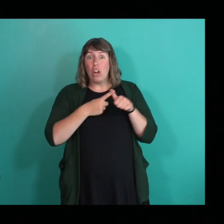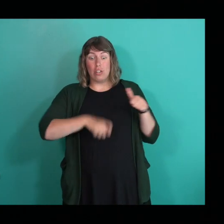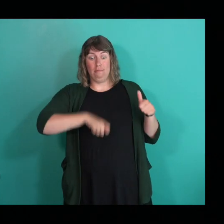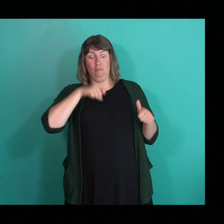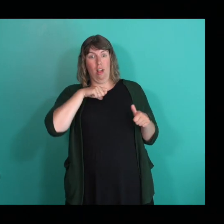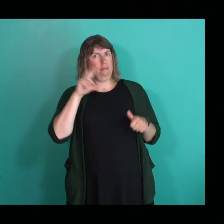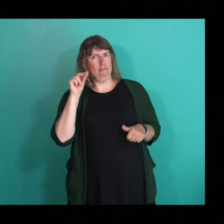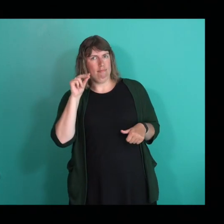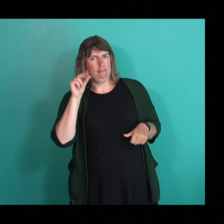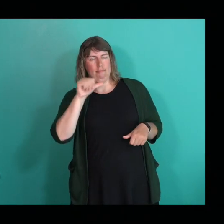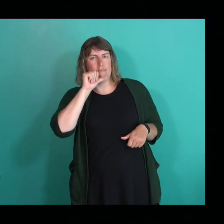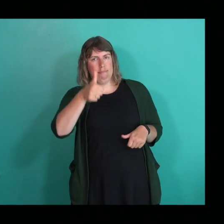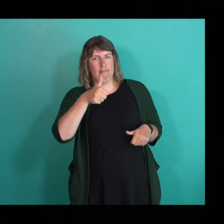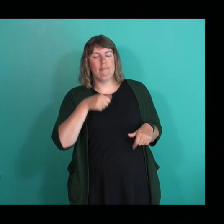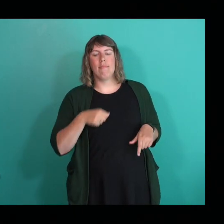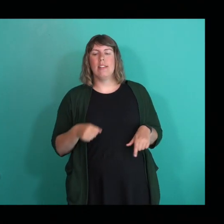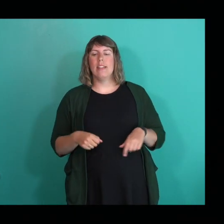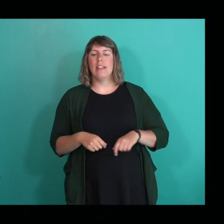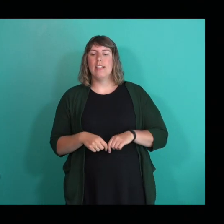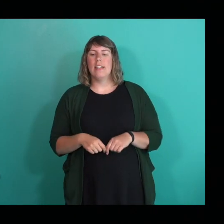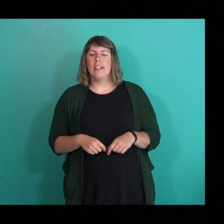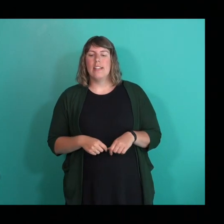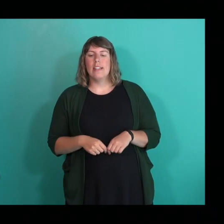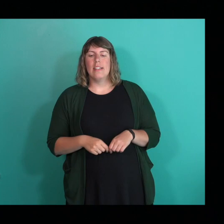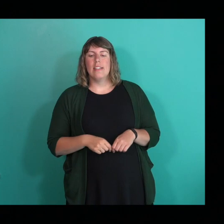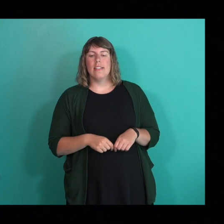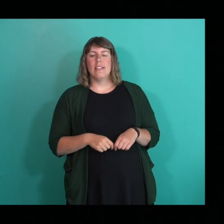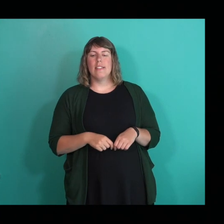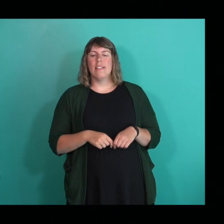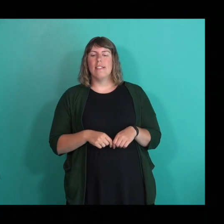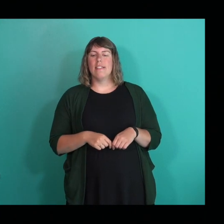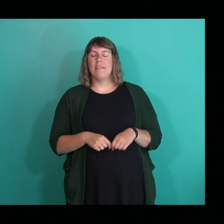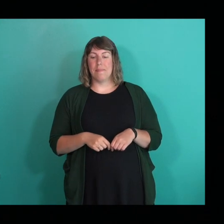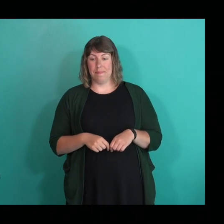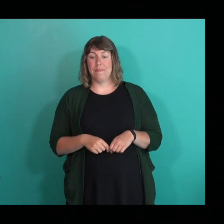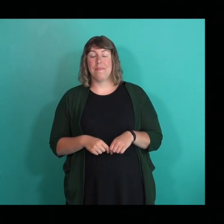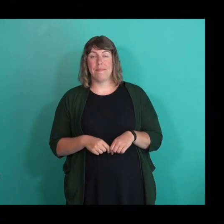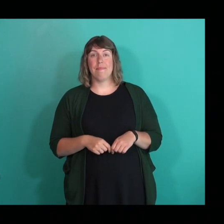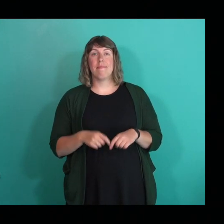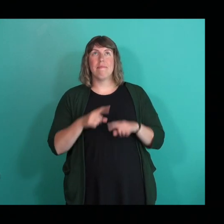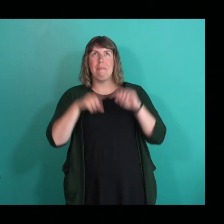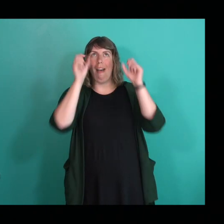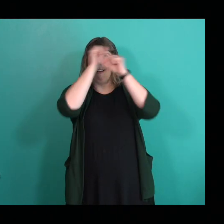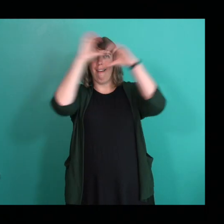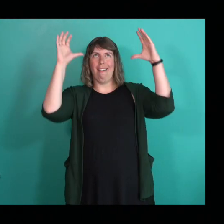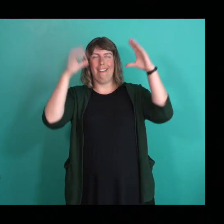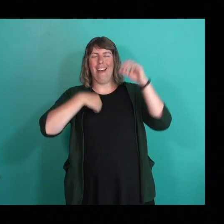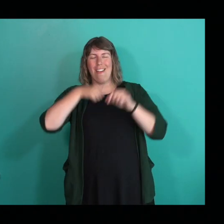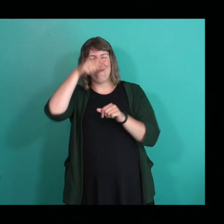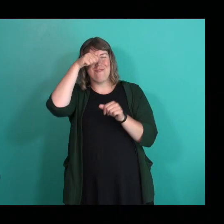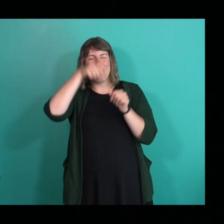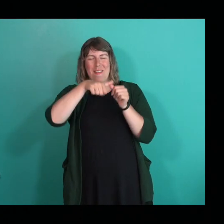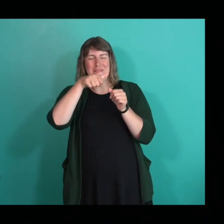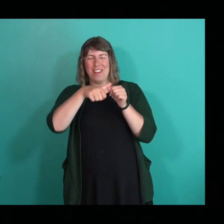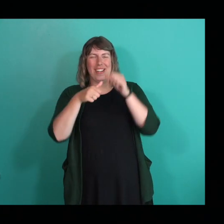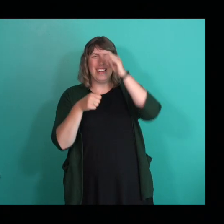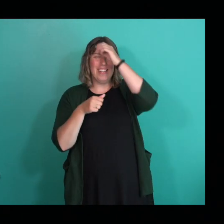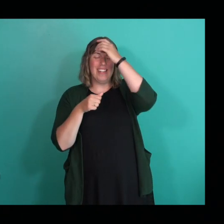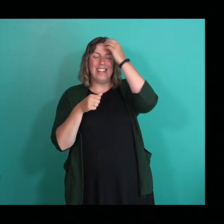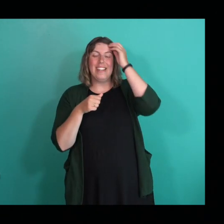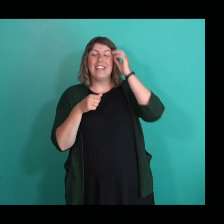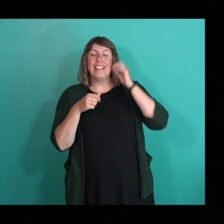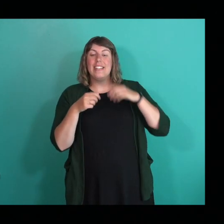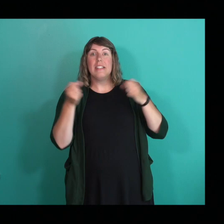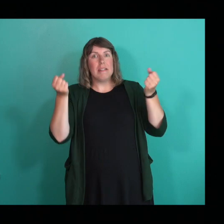Pride parade, but it's an image I have vividly of like being with